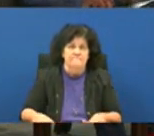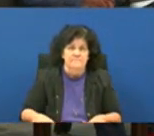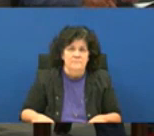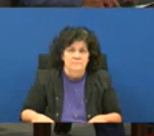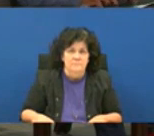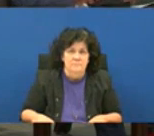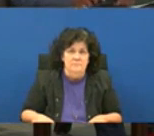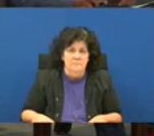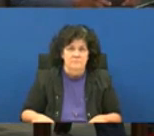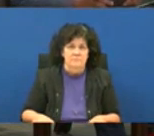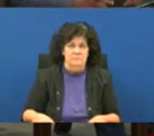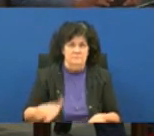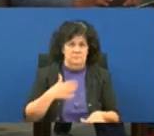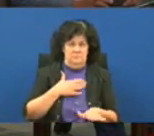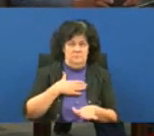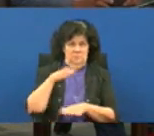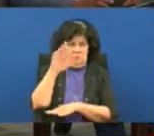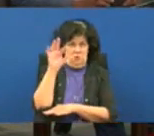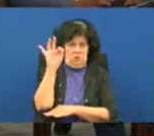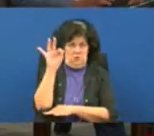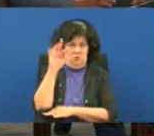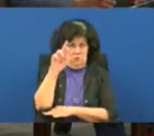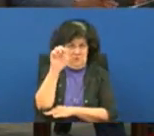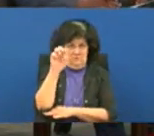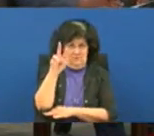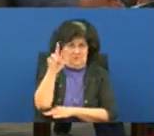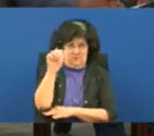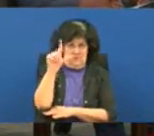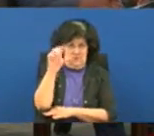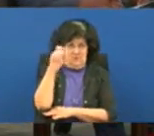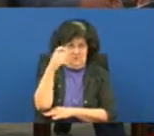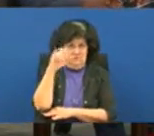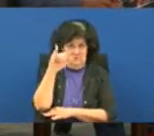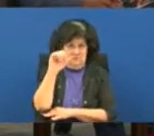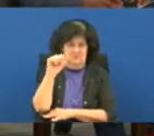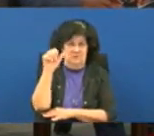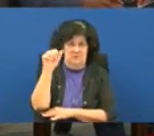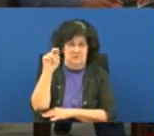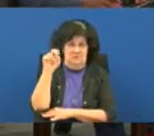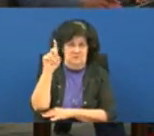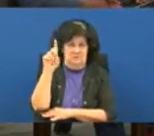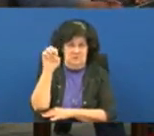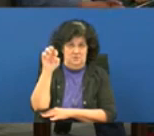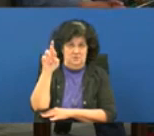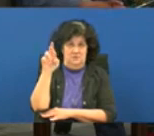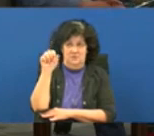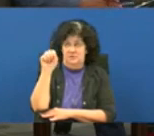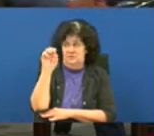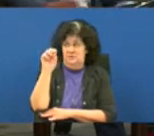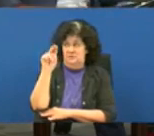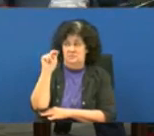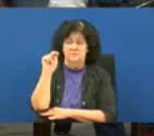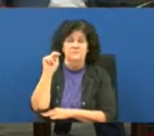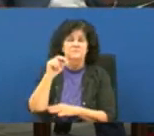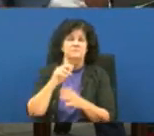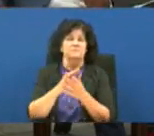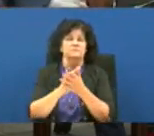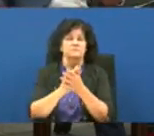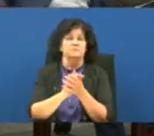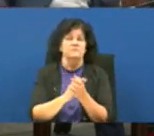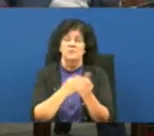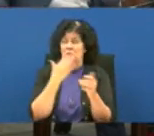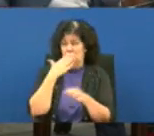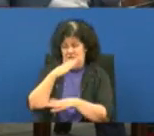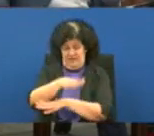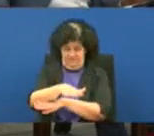know it reverend alexis anderson 248 steel boulevard 70806 um good